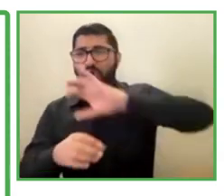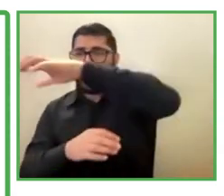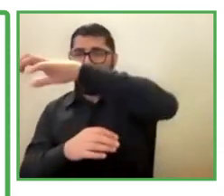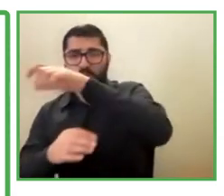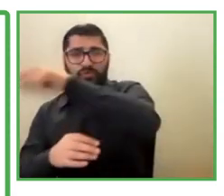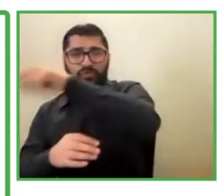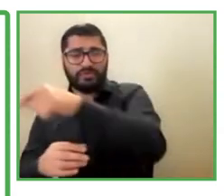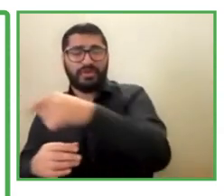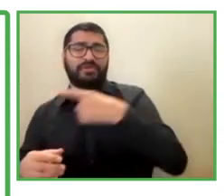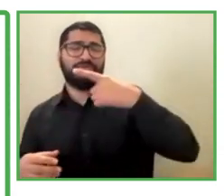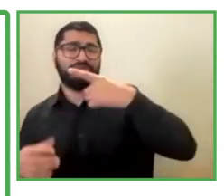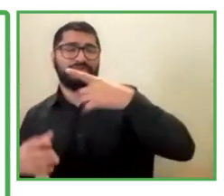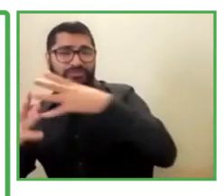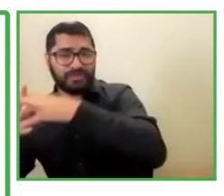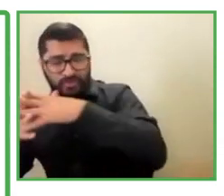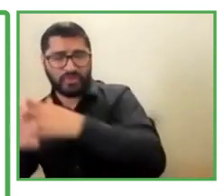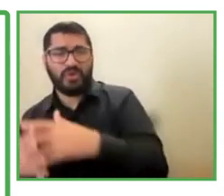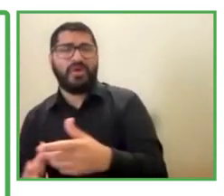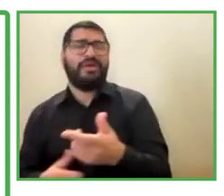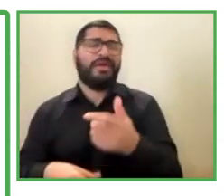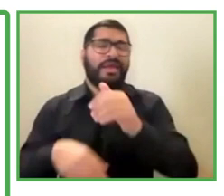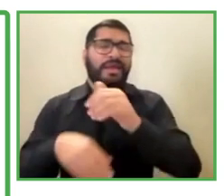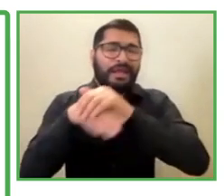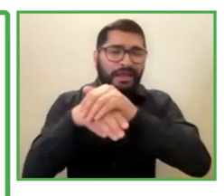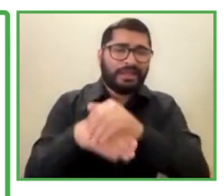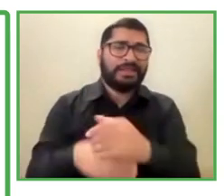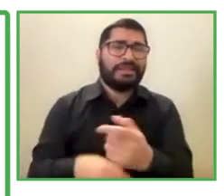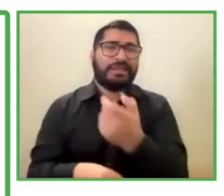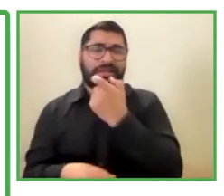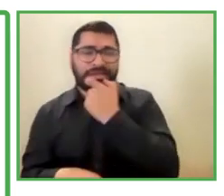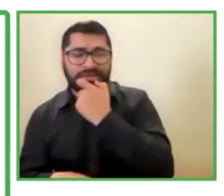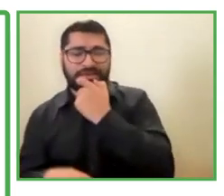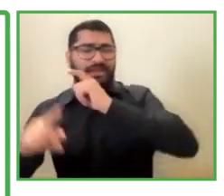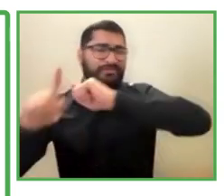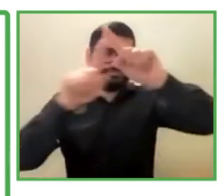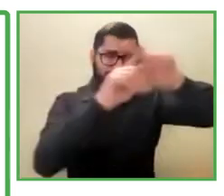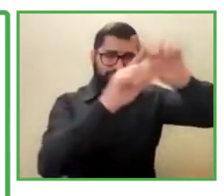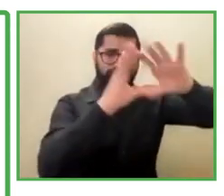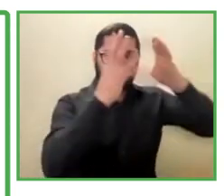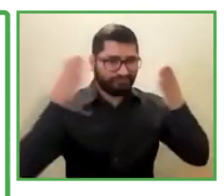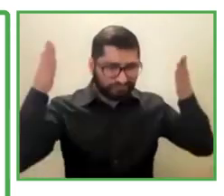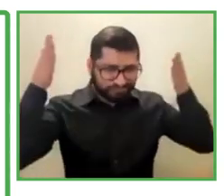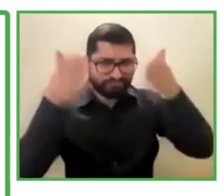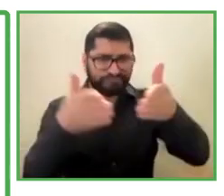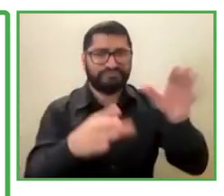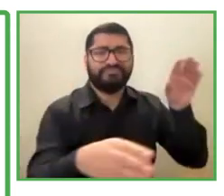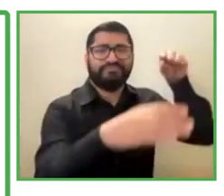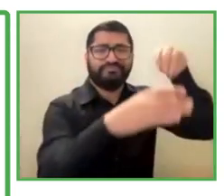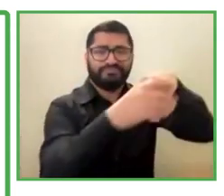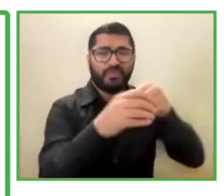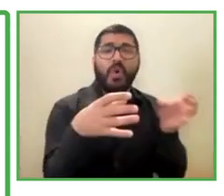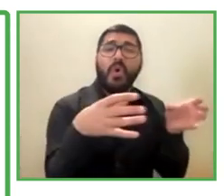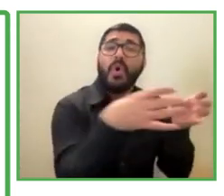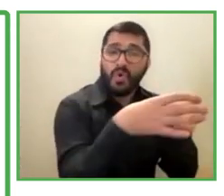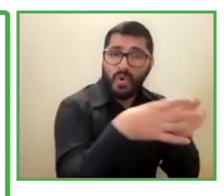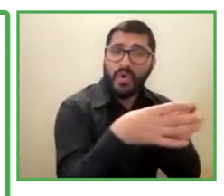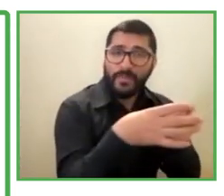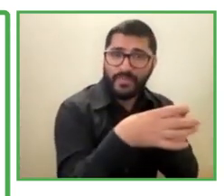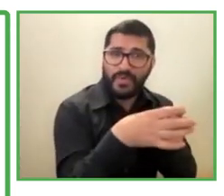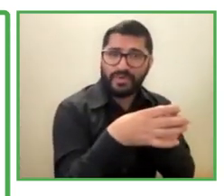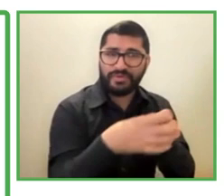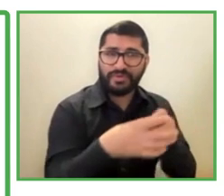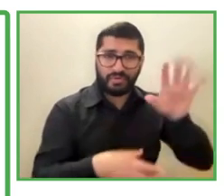sector organizations, government sector, in Canada, you know, so we offer some of the